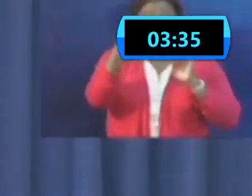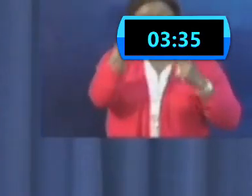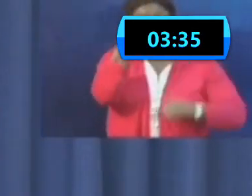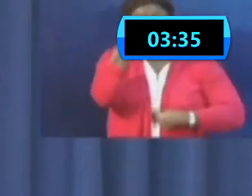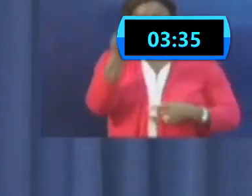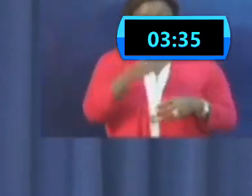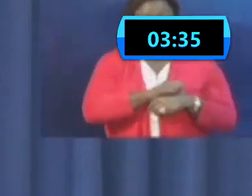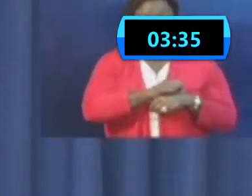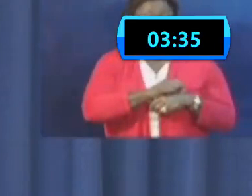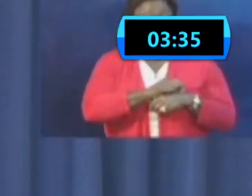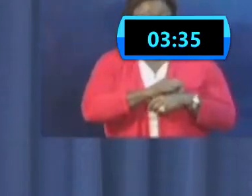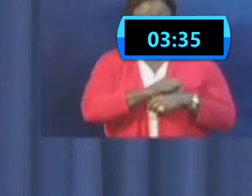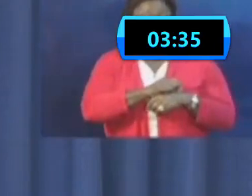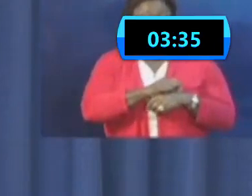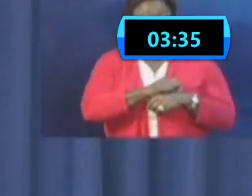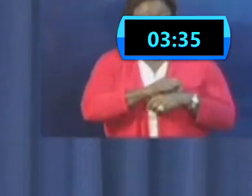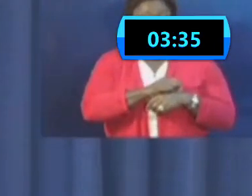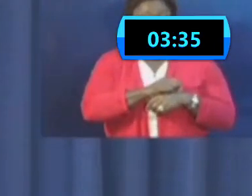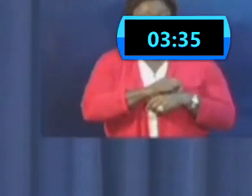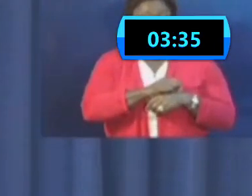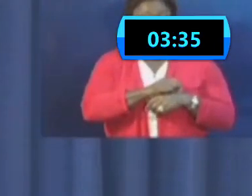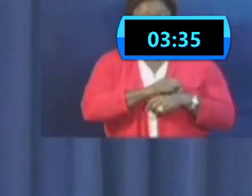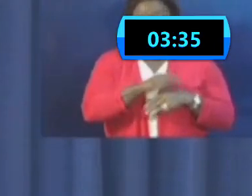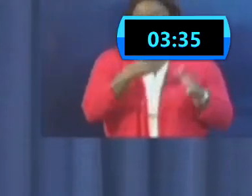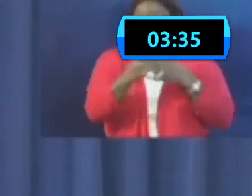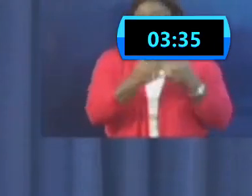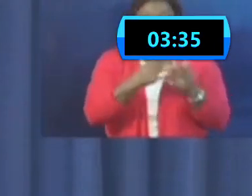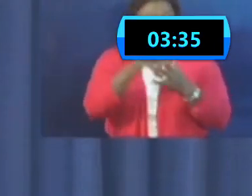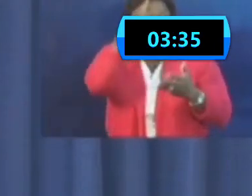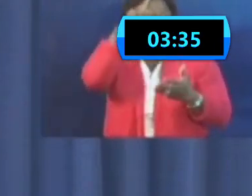Even if you don't believe that it's going to work,